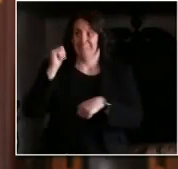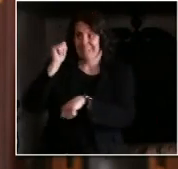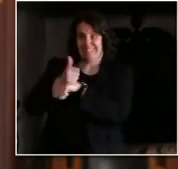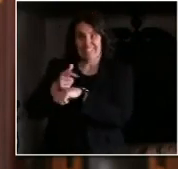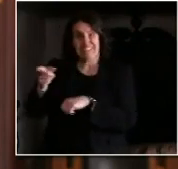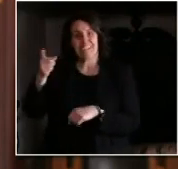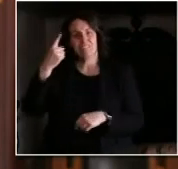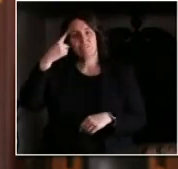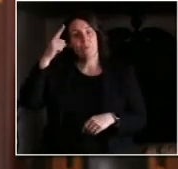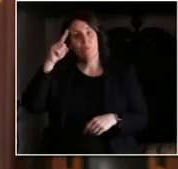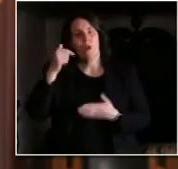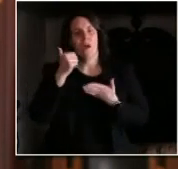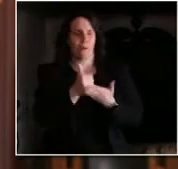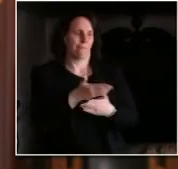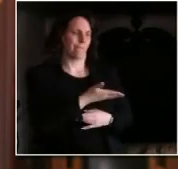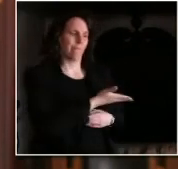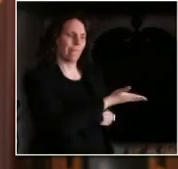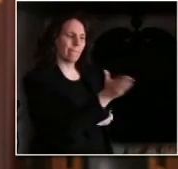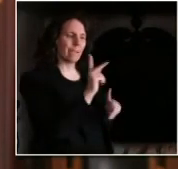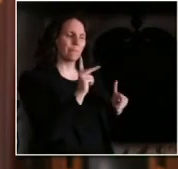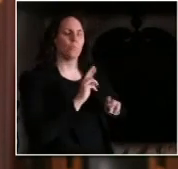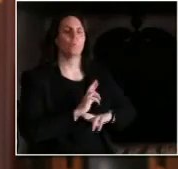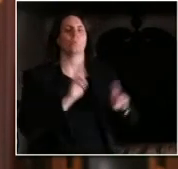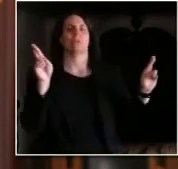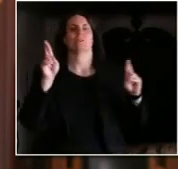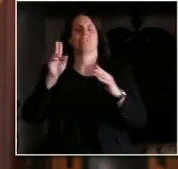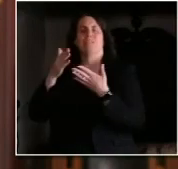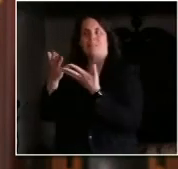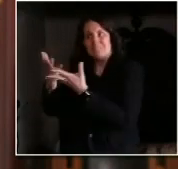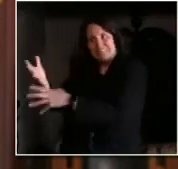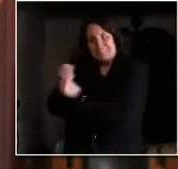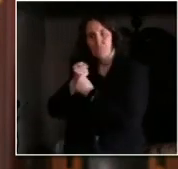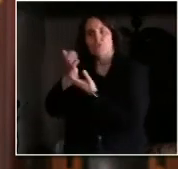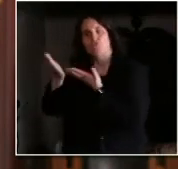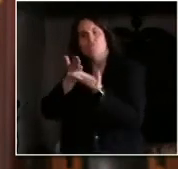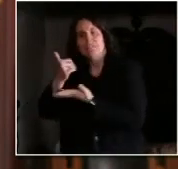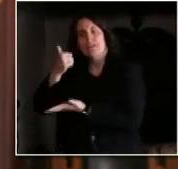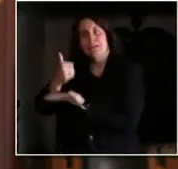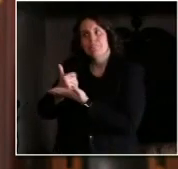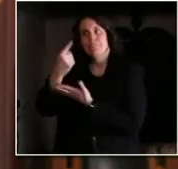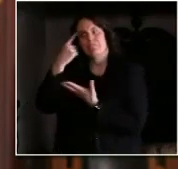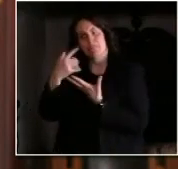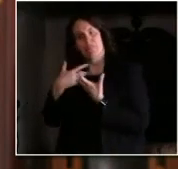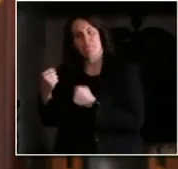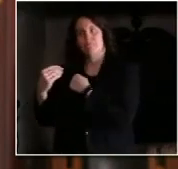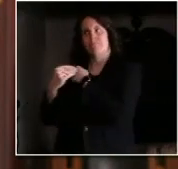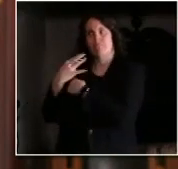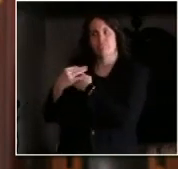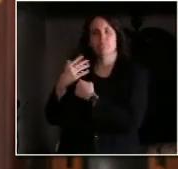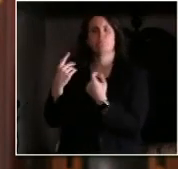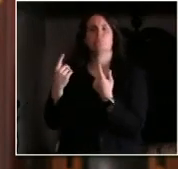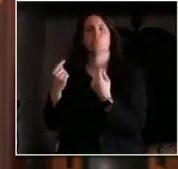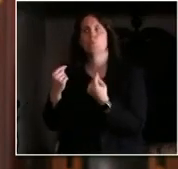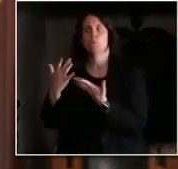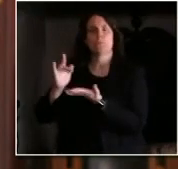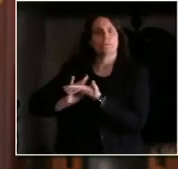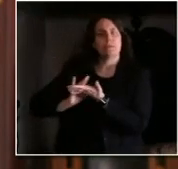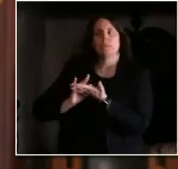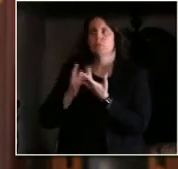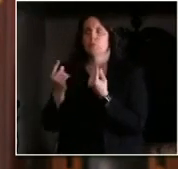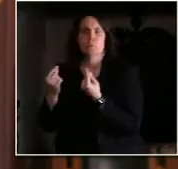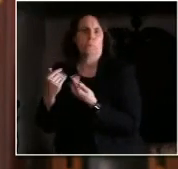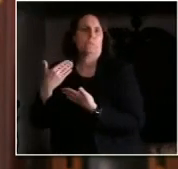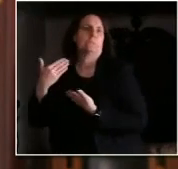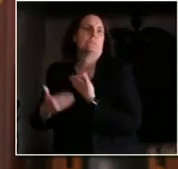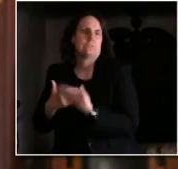treatment and the kind of supports and resources that folks who have mental health issues behavioral health issues to make